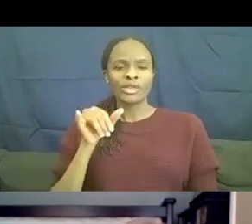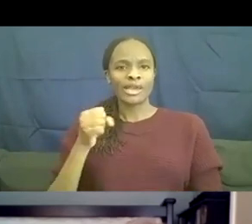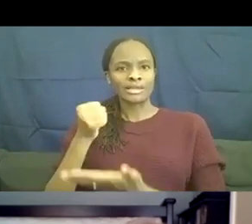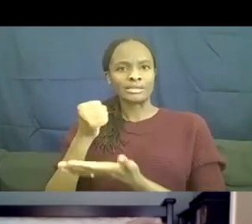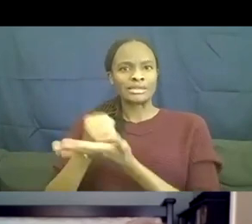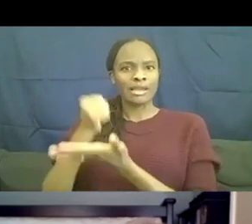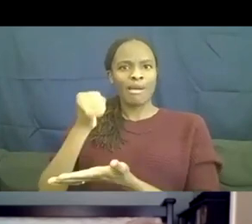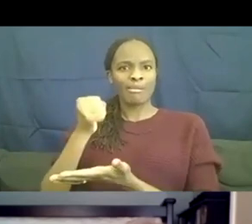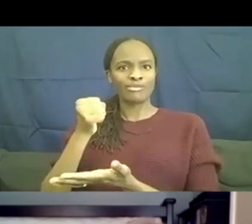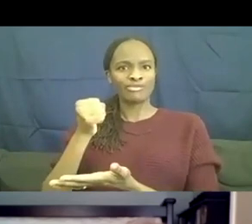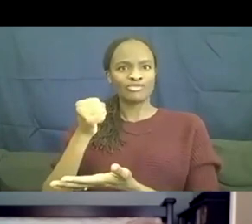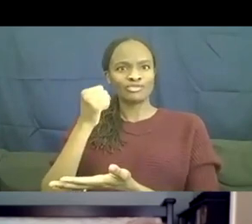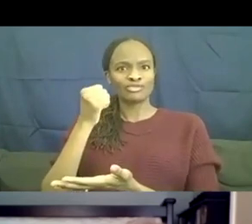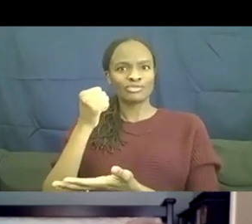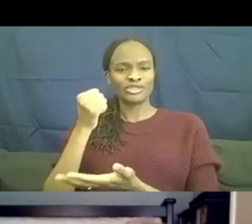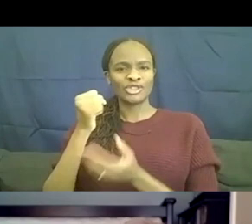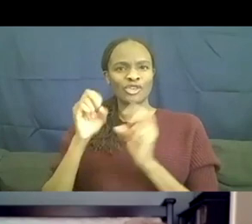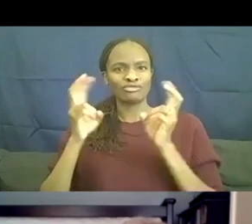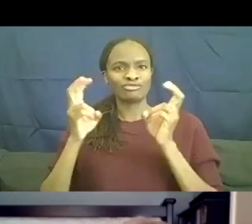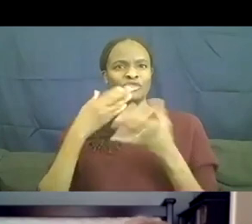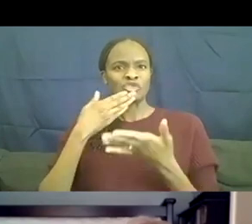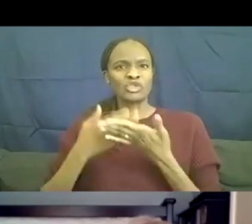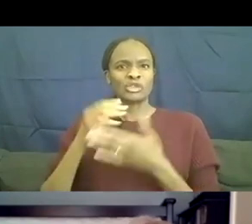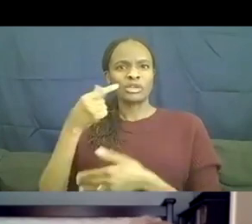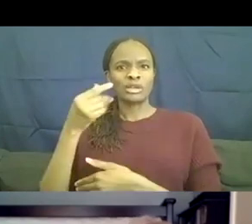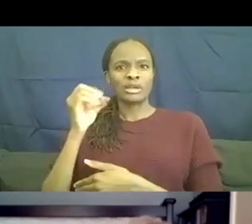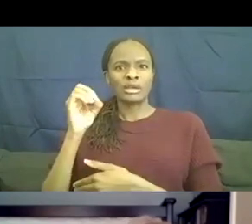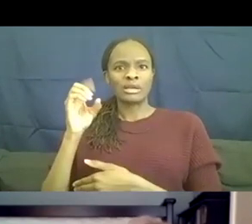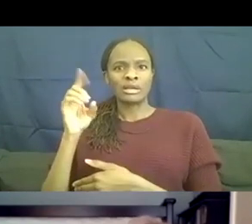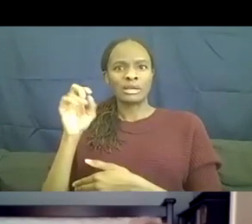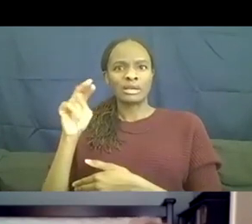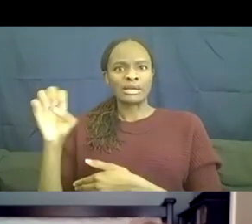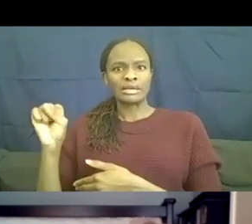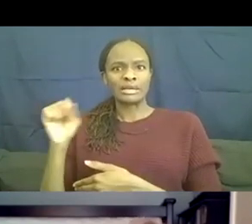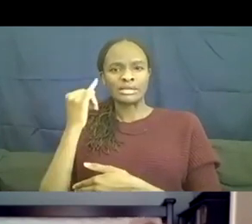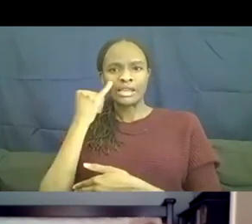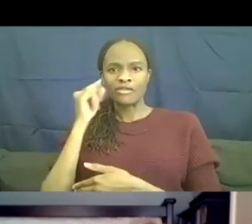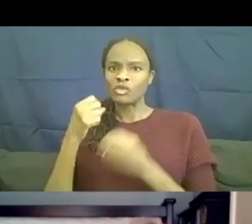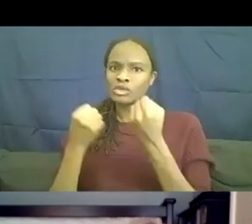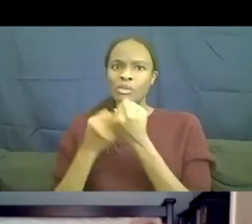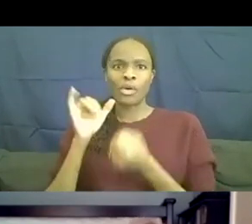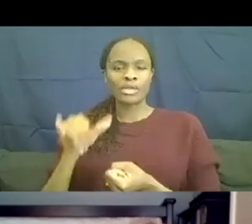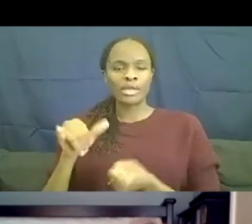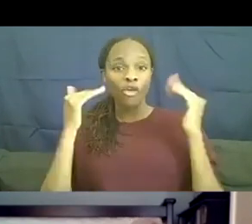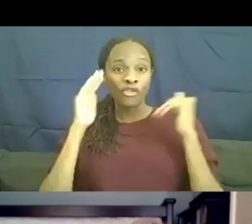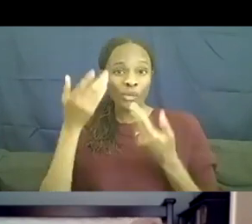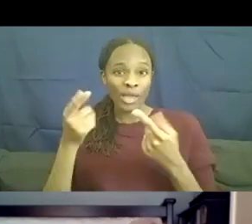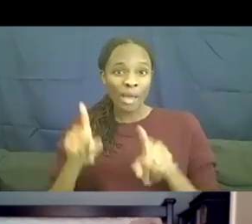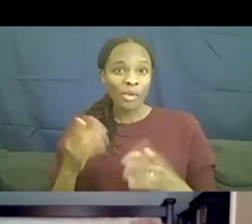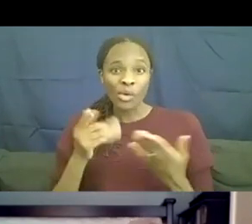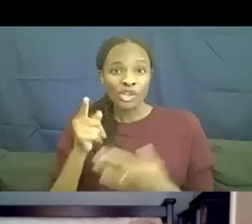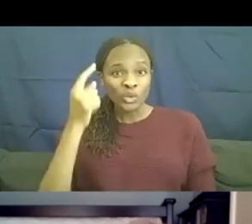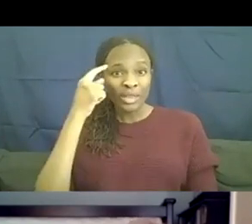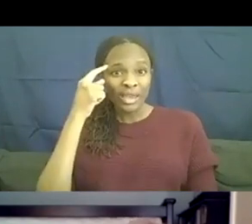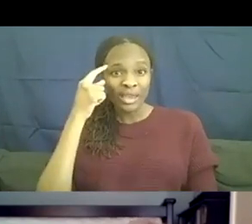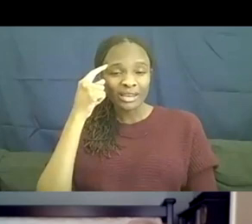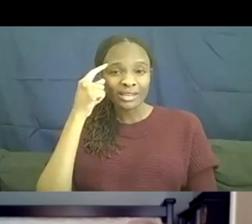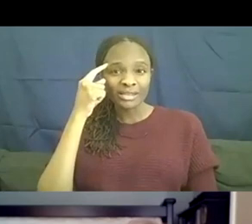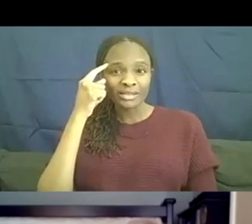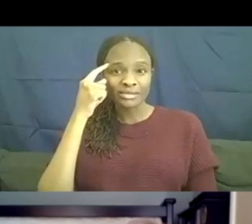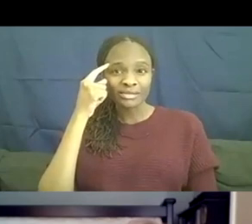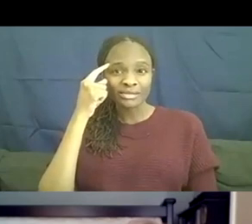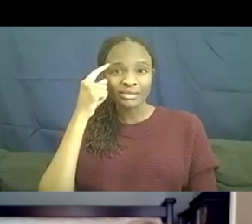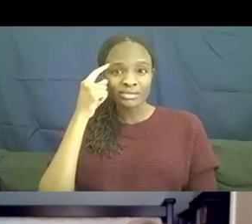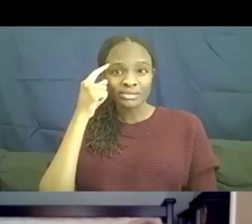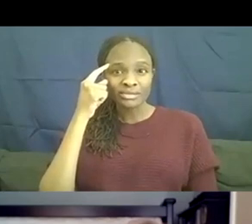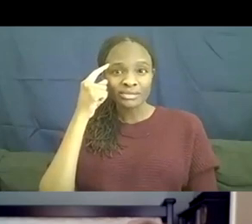good, uh, goodness. Like if you get behind it, hopefully it'll happen. Um, what did you think? And, uh, was it, um,